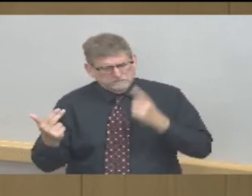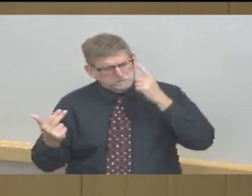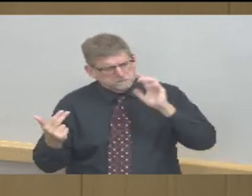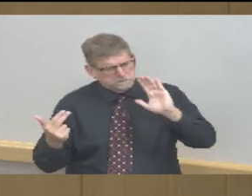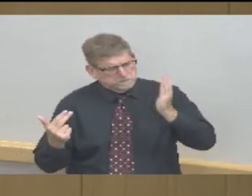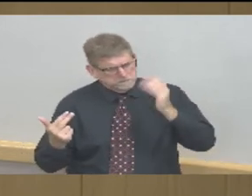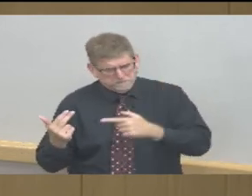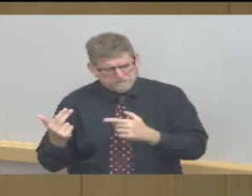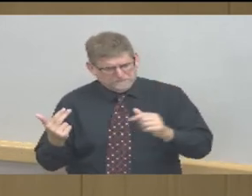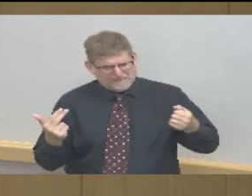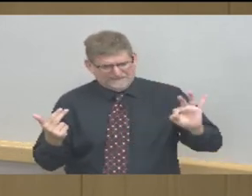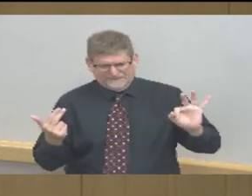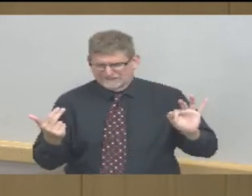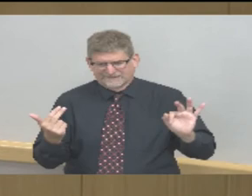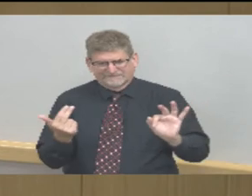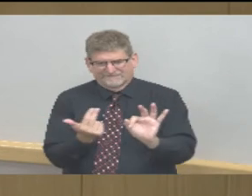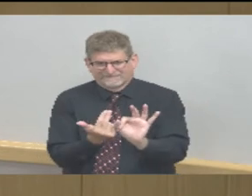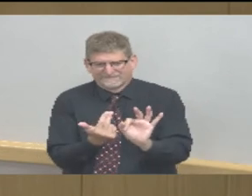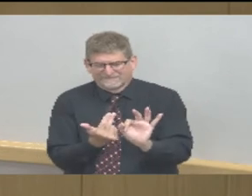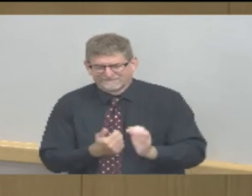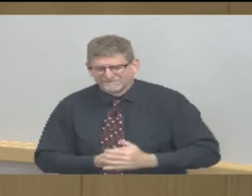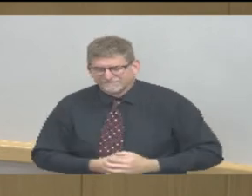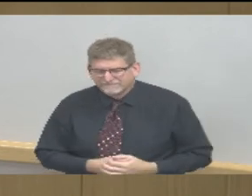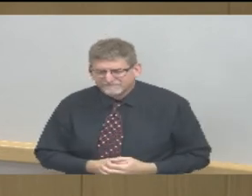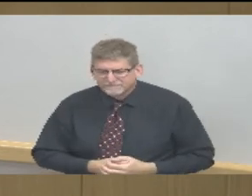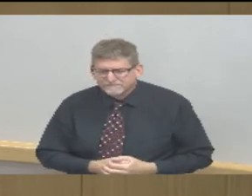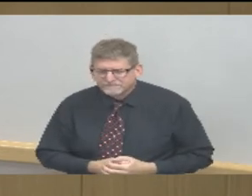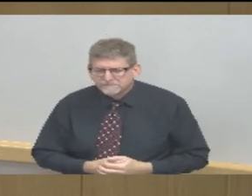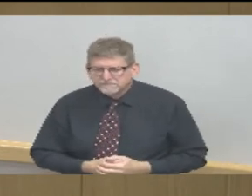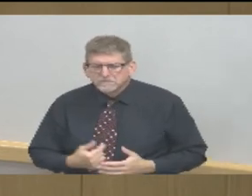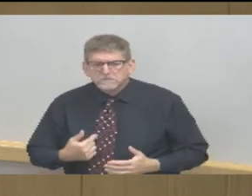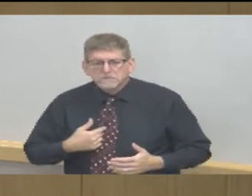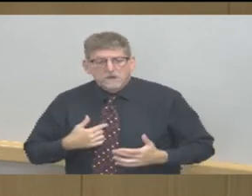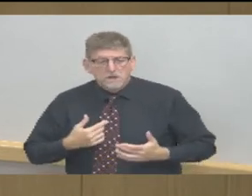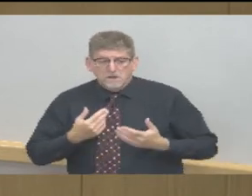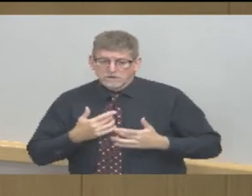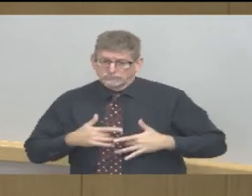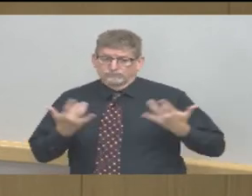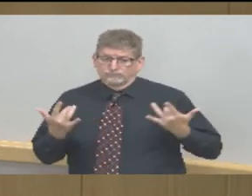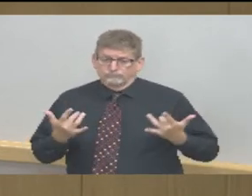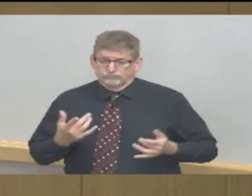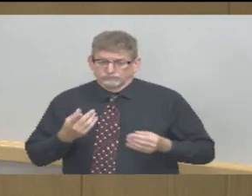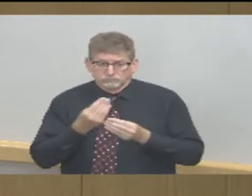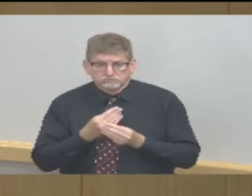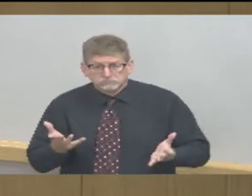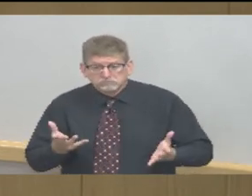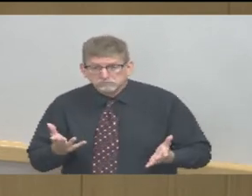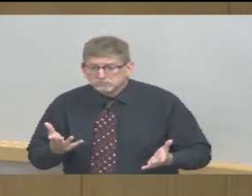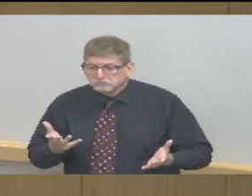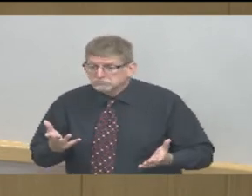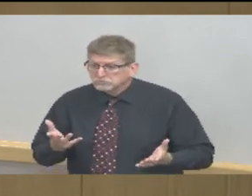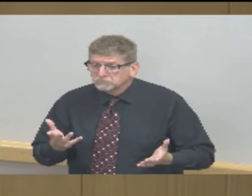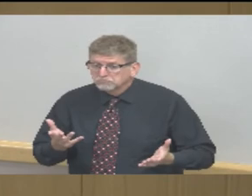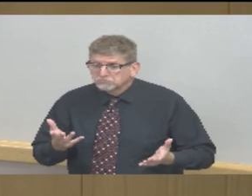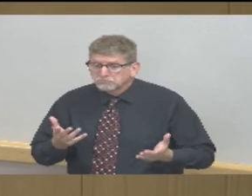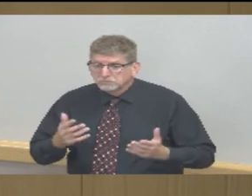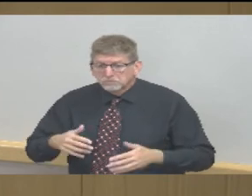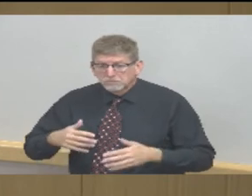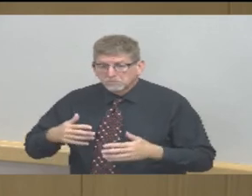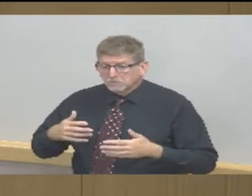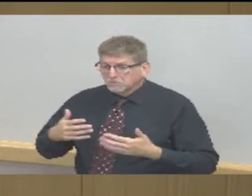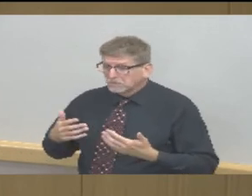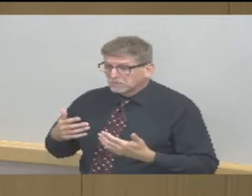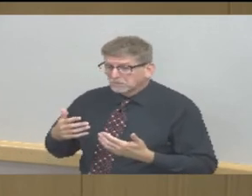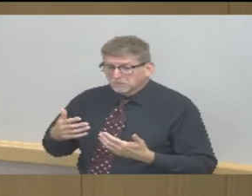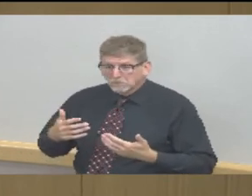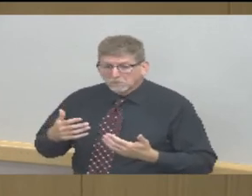happy to report that we have no one who's on a ventilator who is COVID positive at this point we had a number of